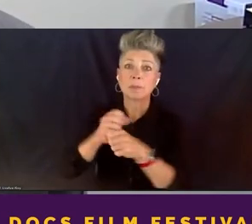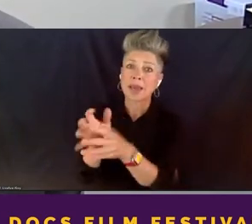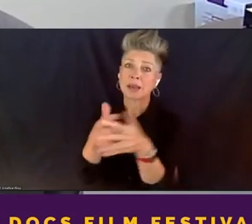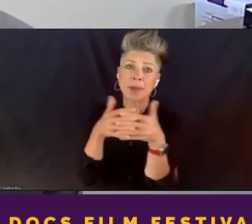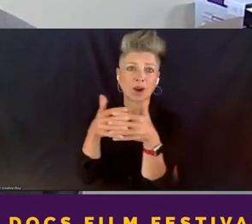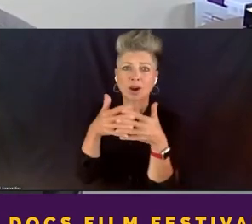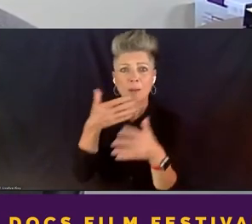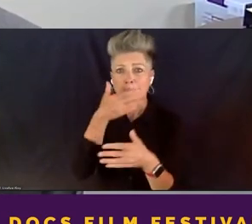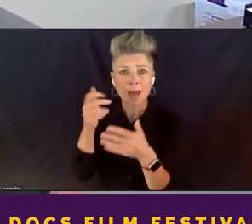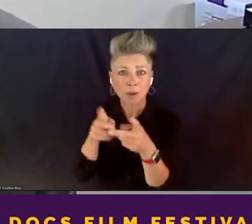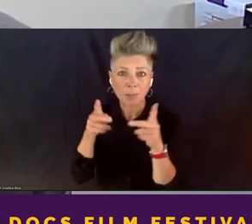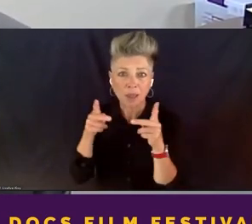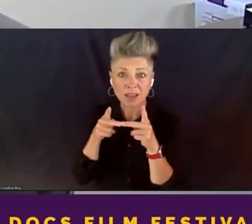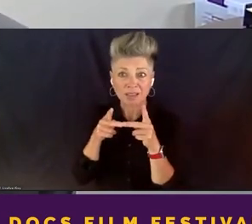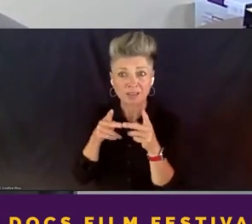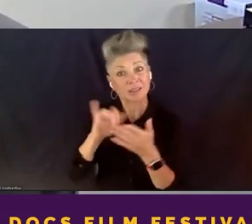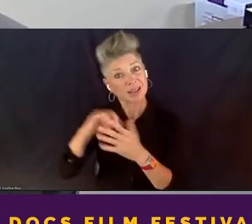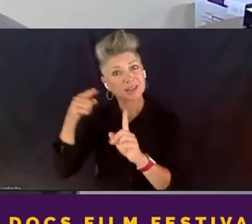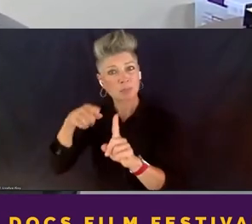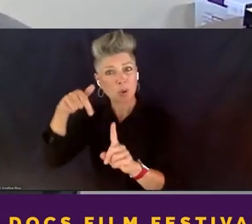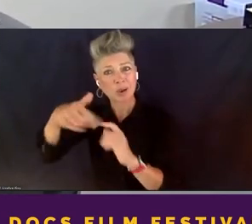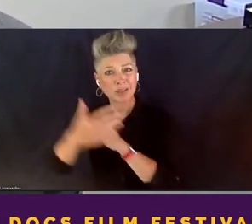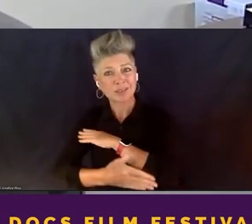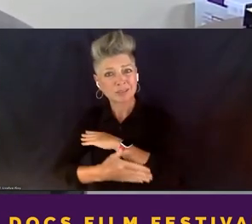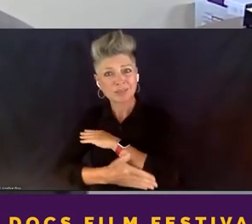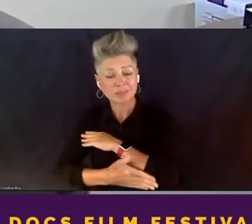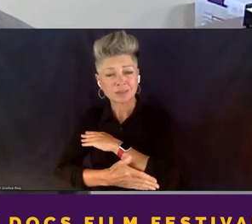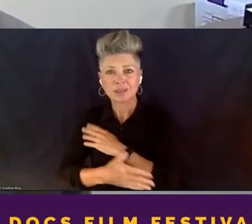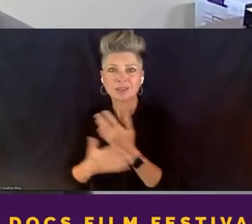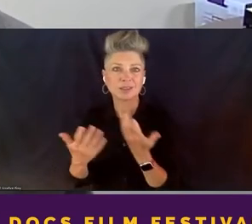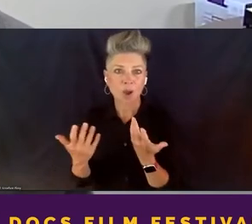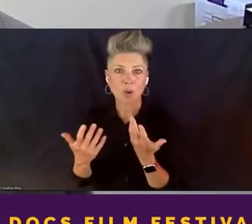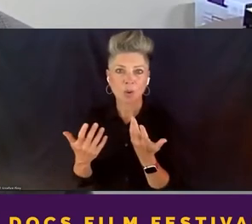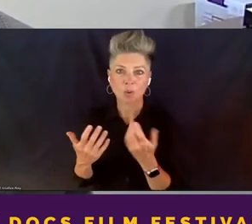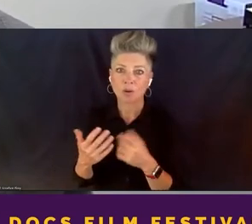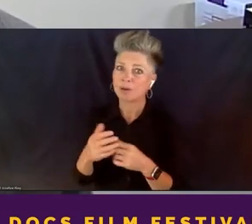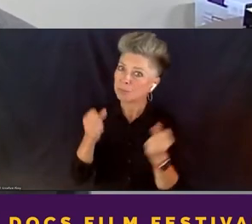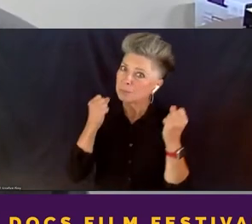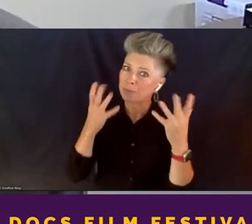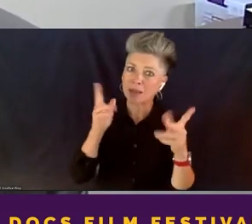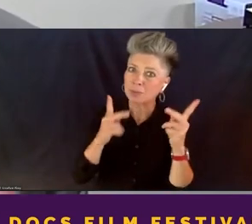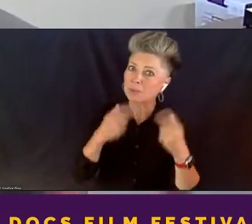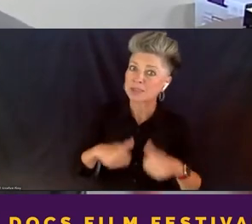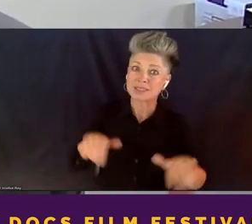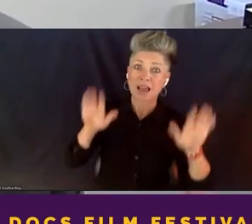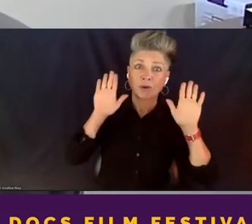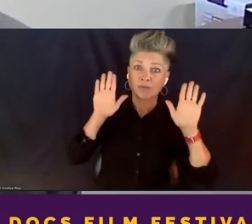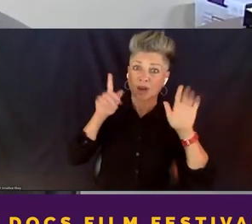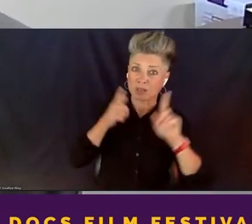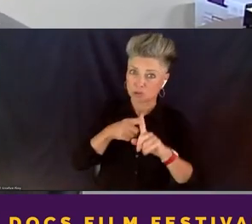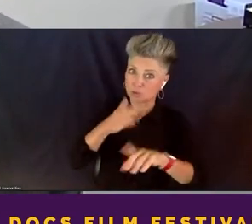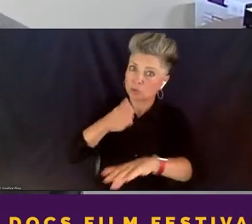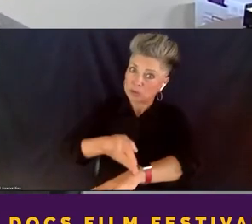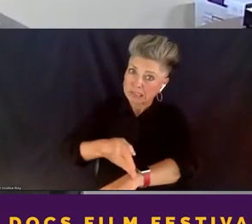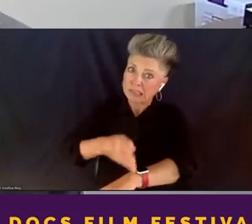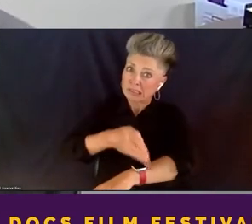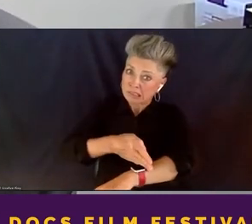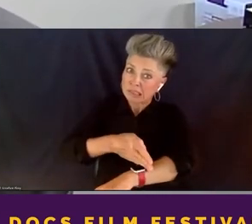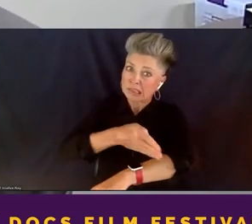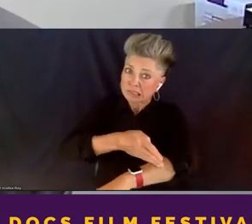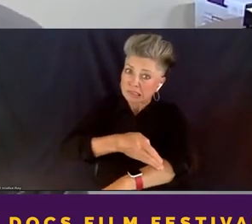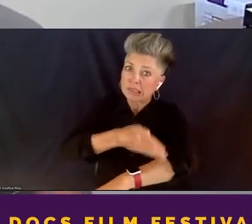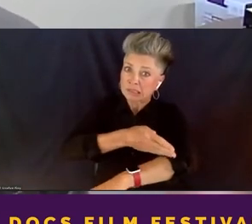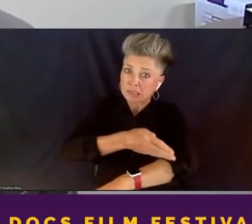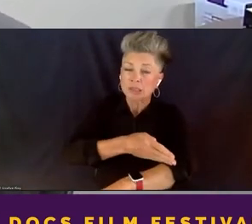And so we didn't arrive at this place without those types of sacrifices. And so Sherry, the final point I would make